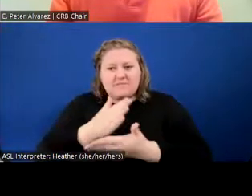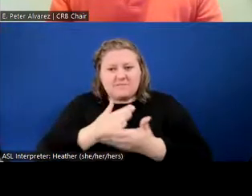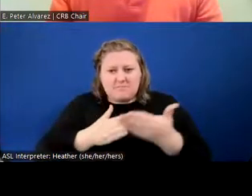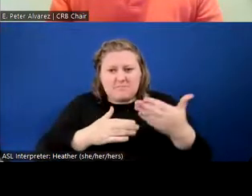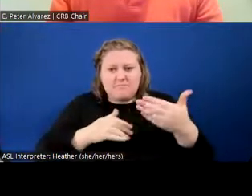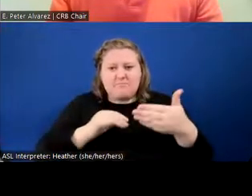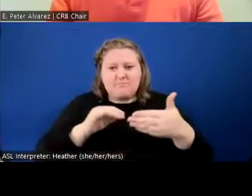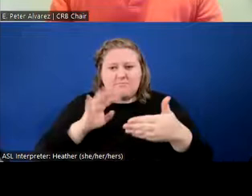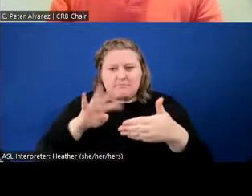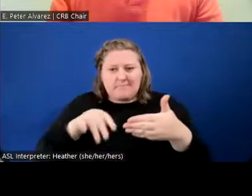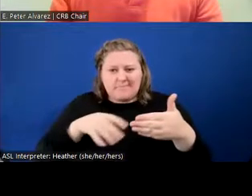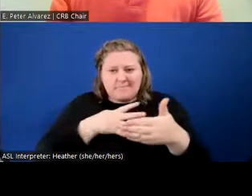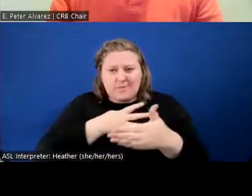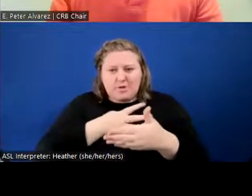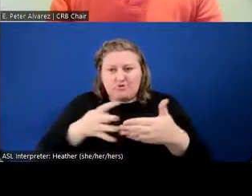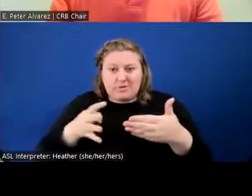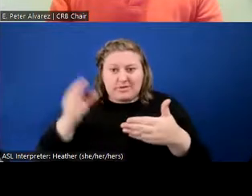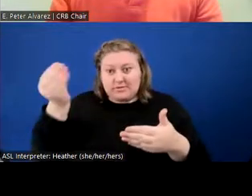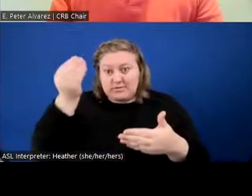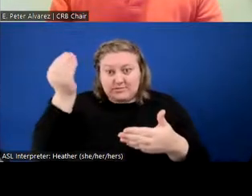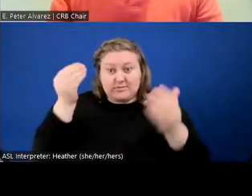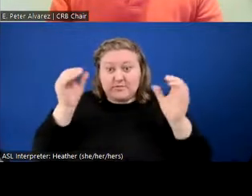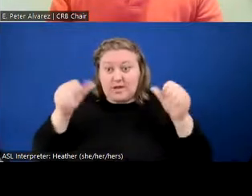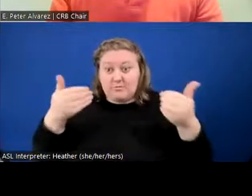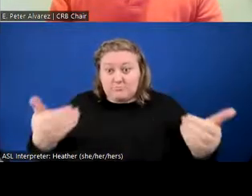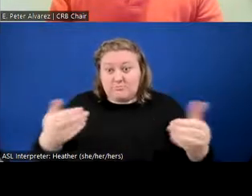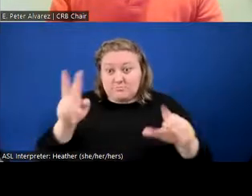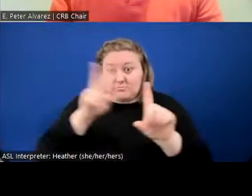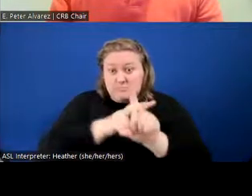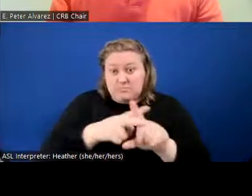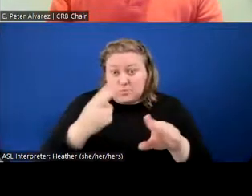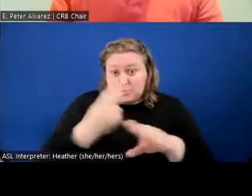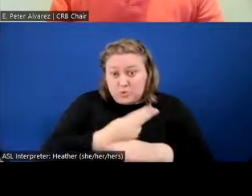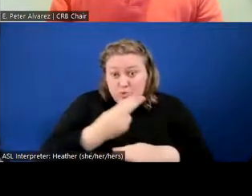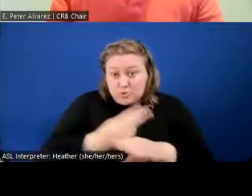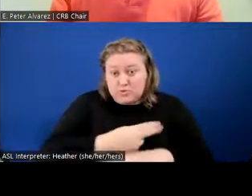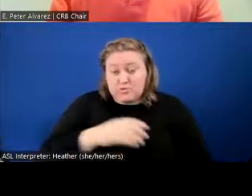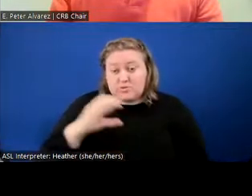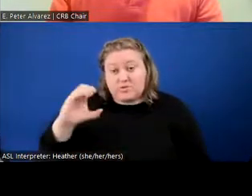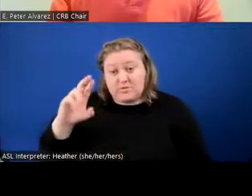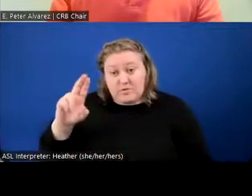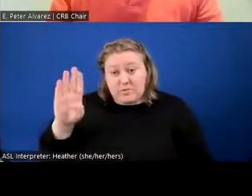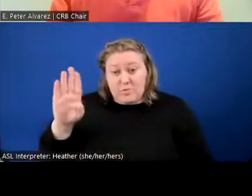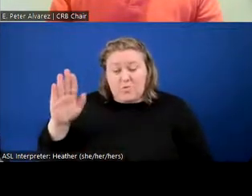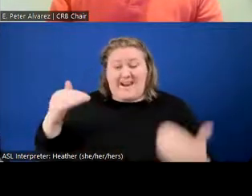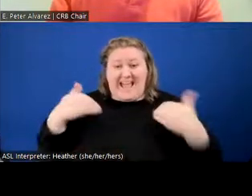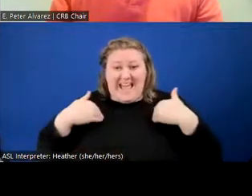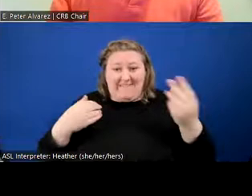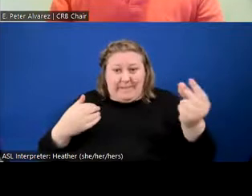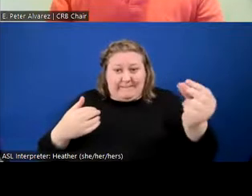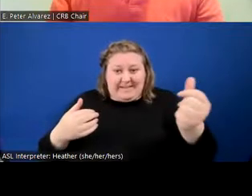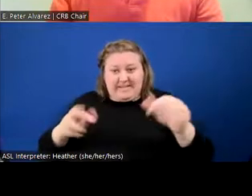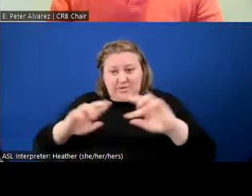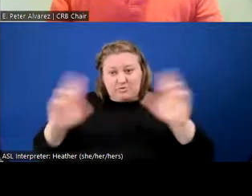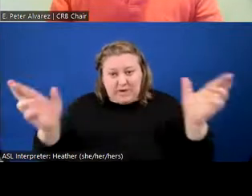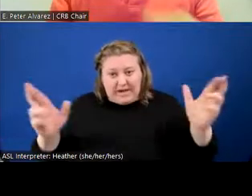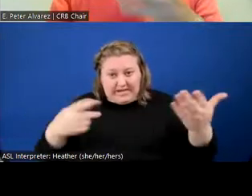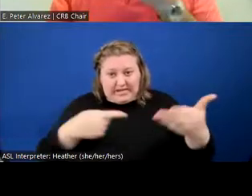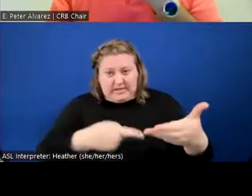just be used and that the civilian review board would just have something immediately at their disposal.